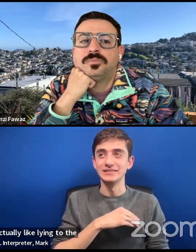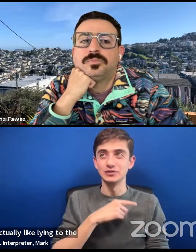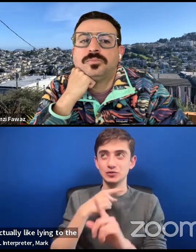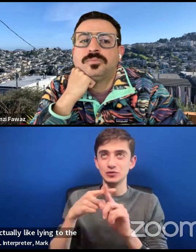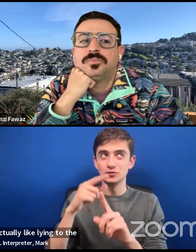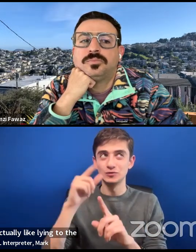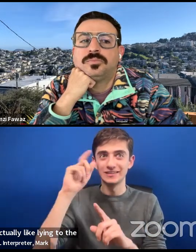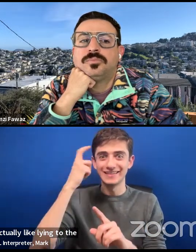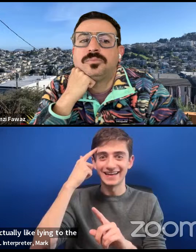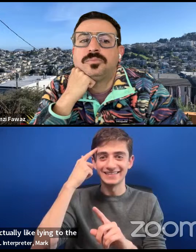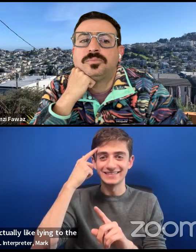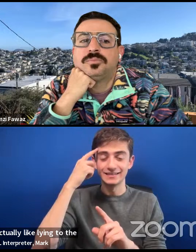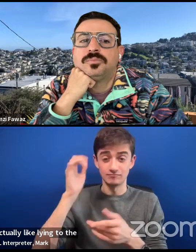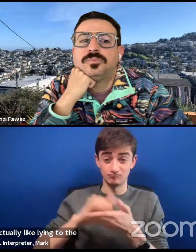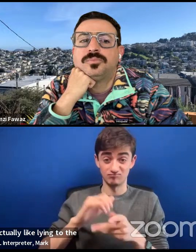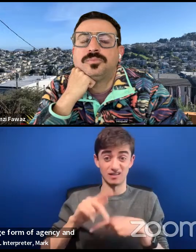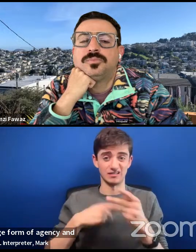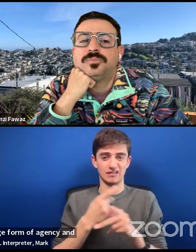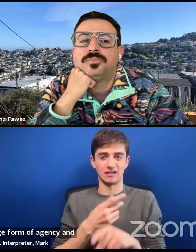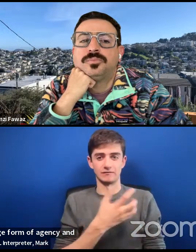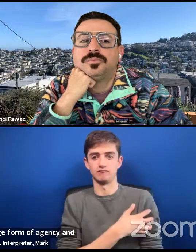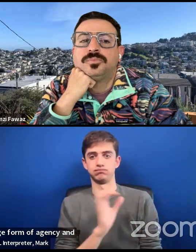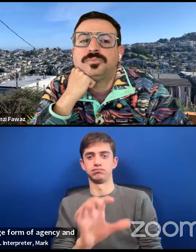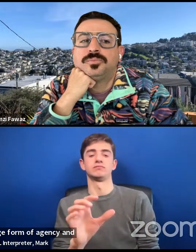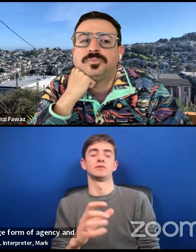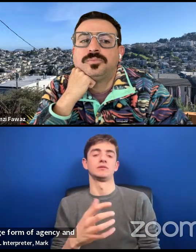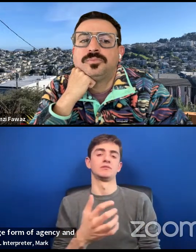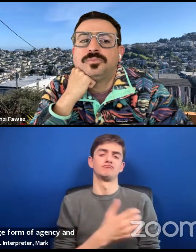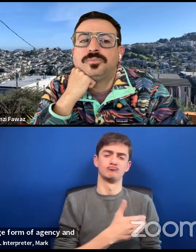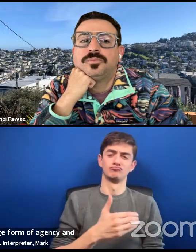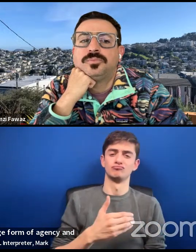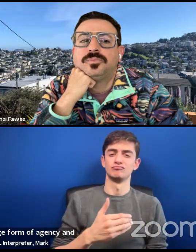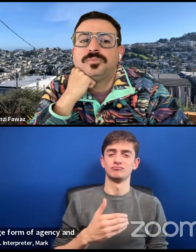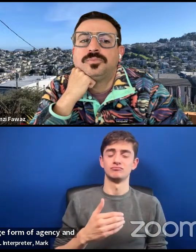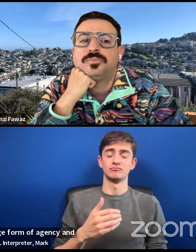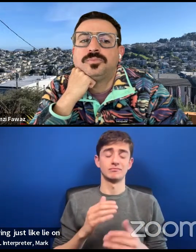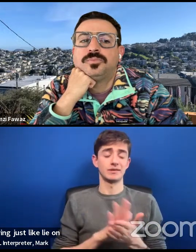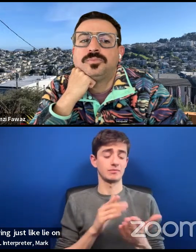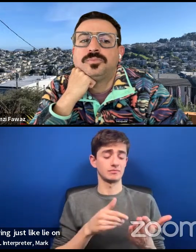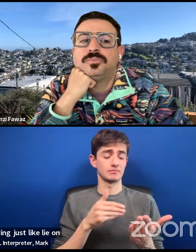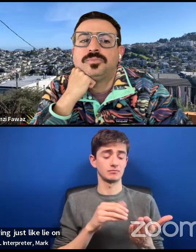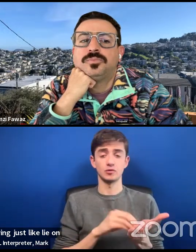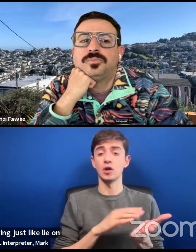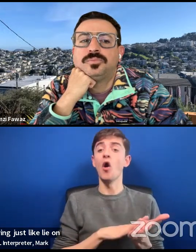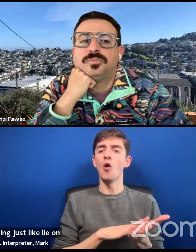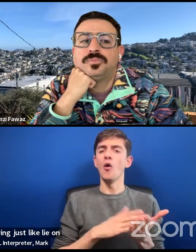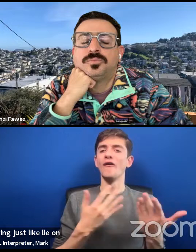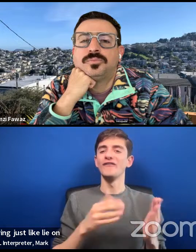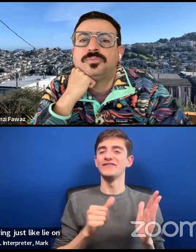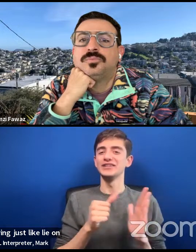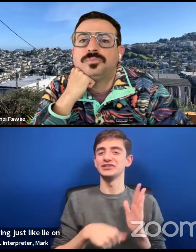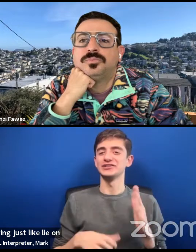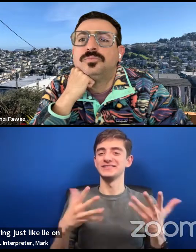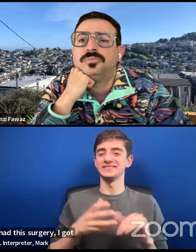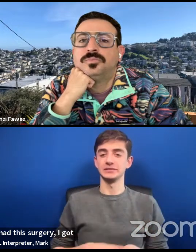agency and resistance is like, just saying, just like lying on documents is like, yeah, I've had this surgery. I got this document to say this.